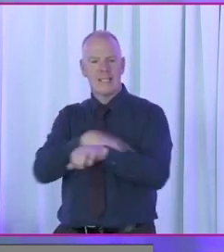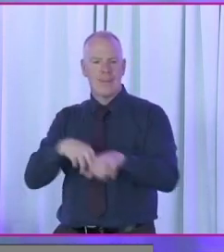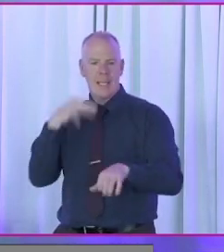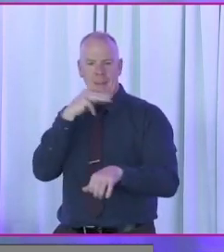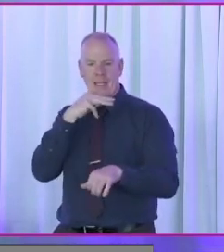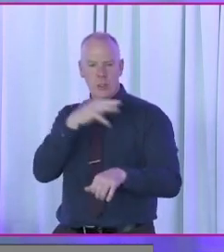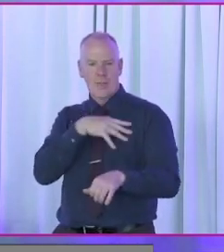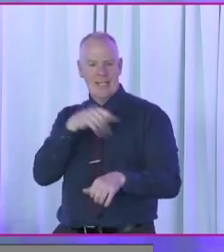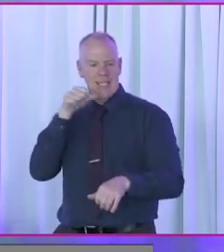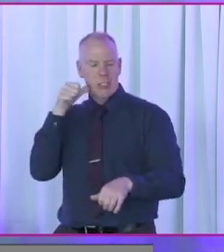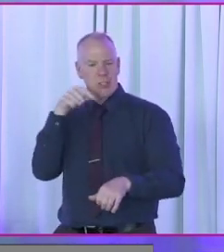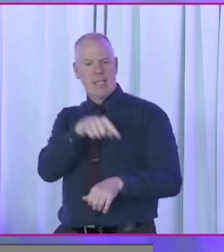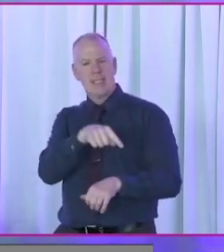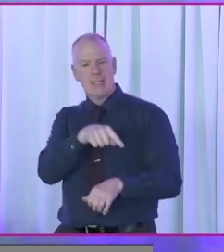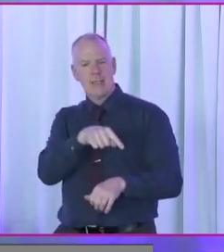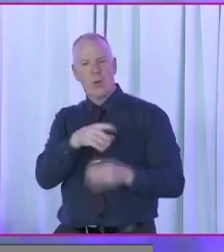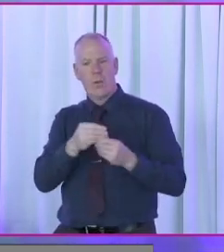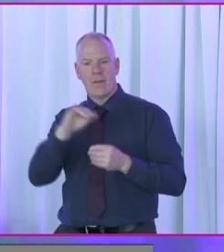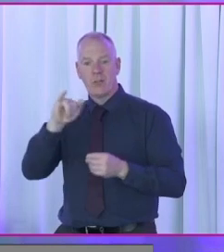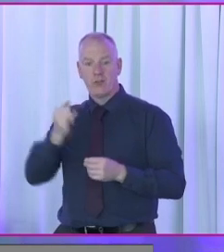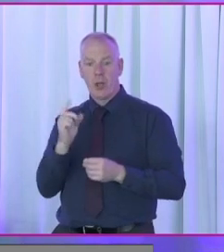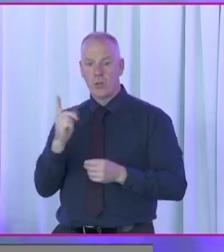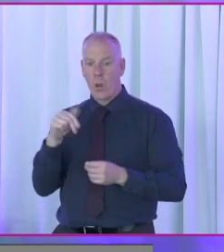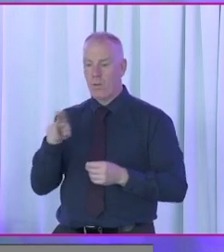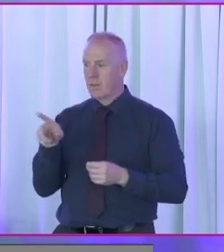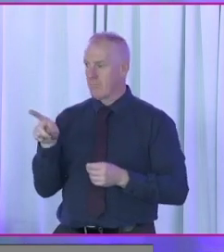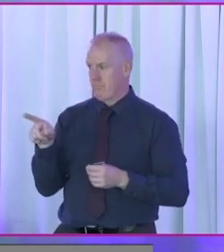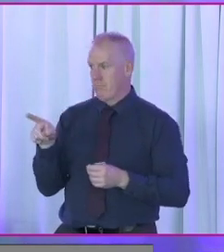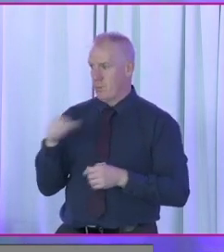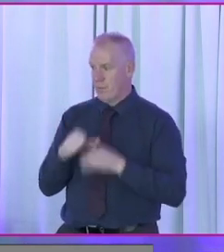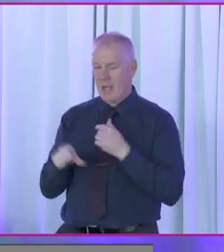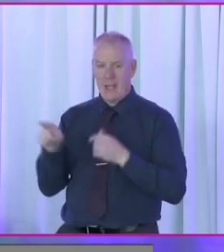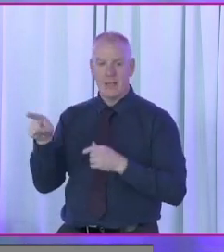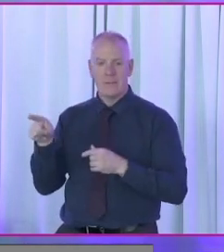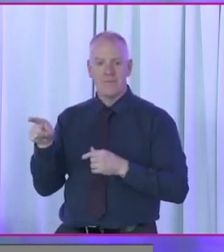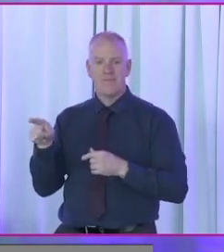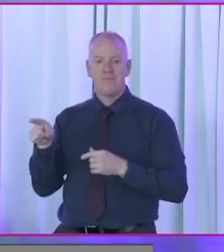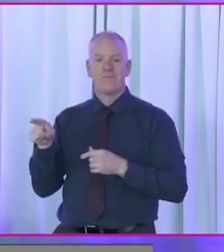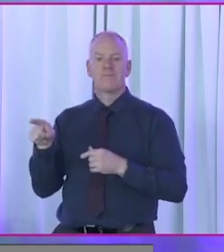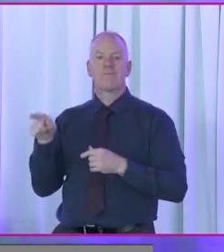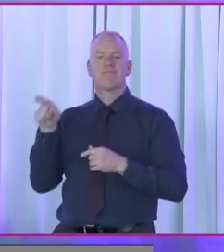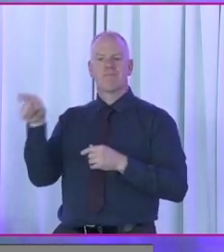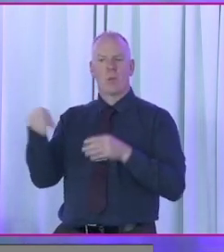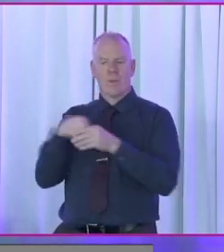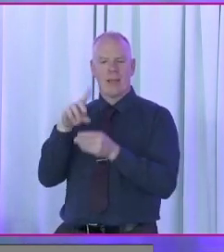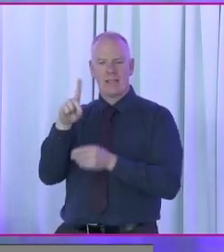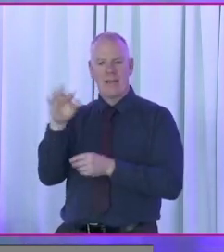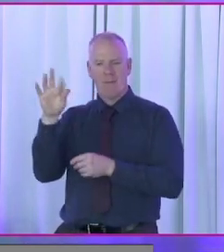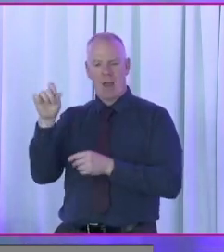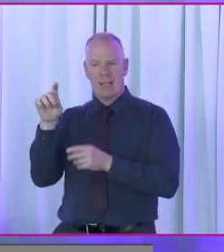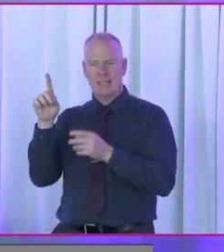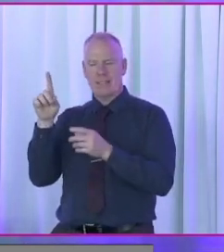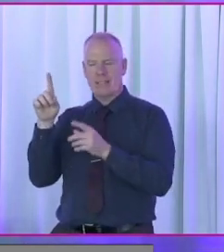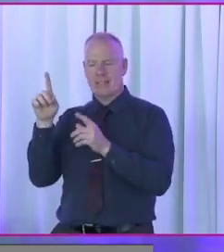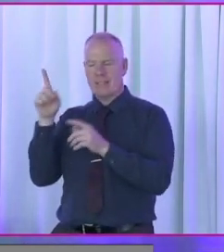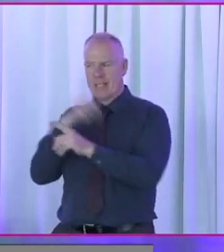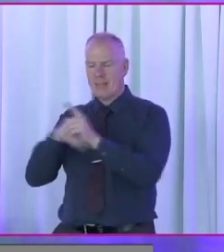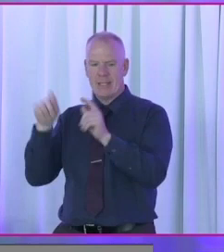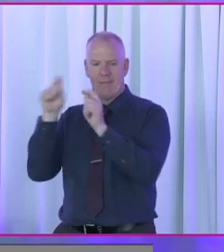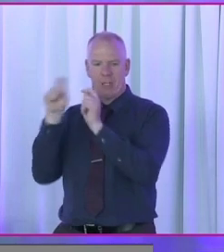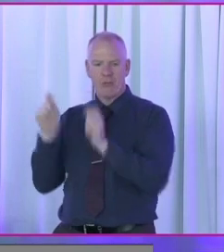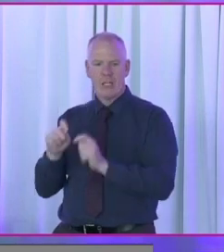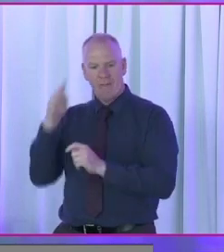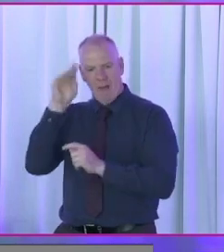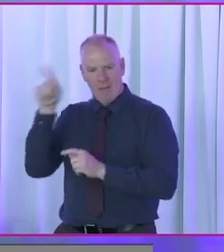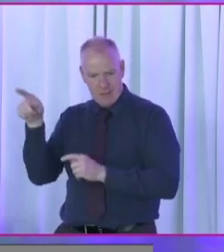with John Dolan, who's here today from from DFI. And I got the opportunity to speak